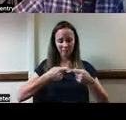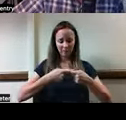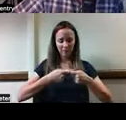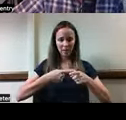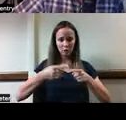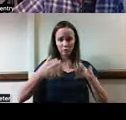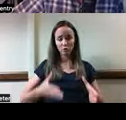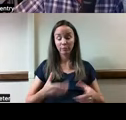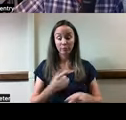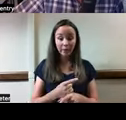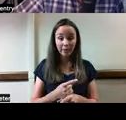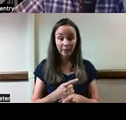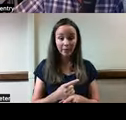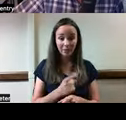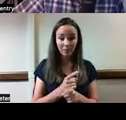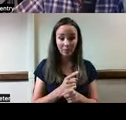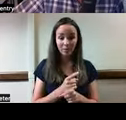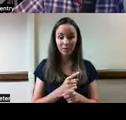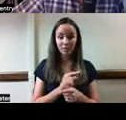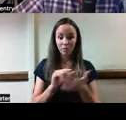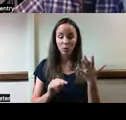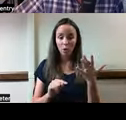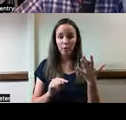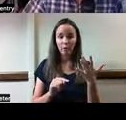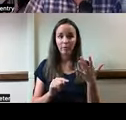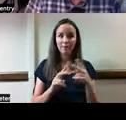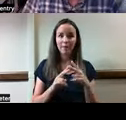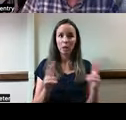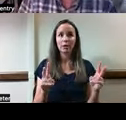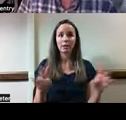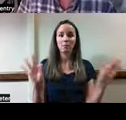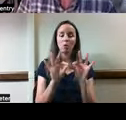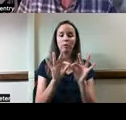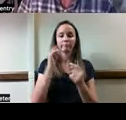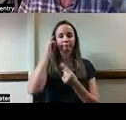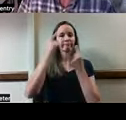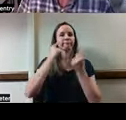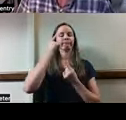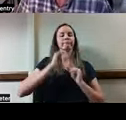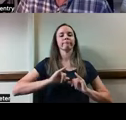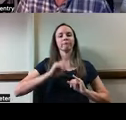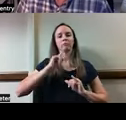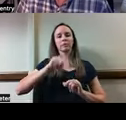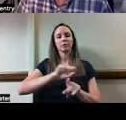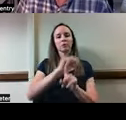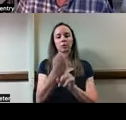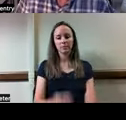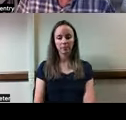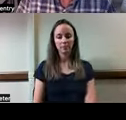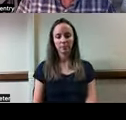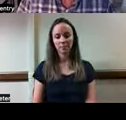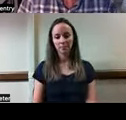these are very important considerations around this particular situation.